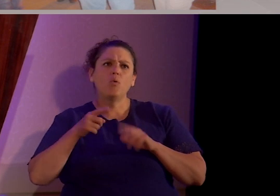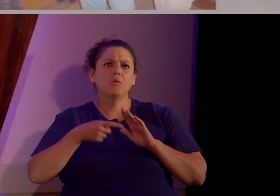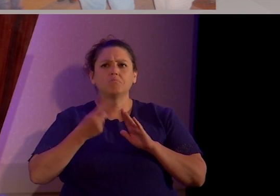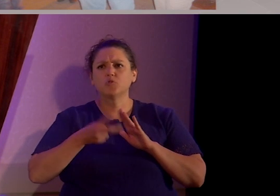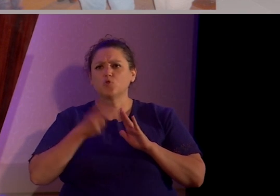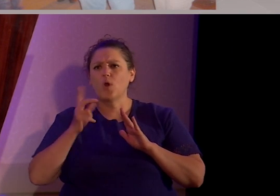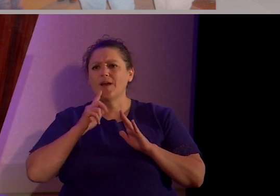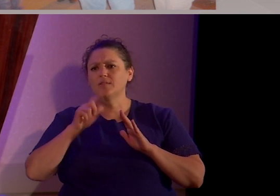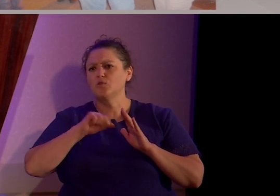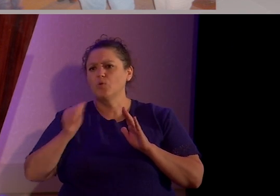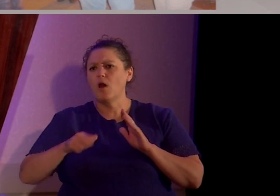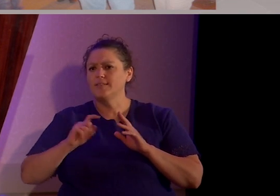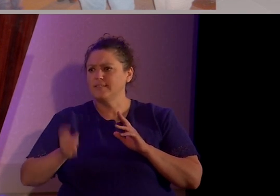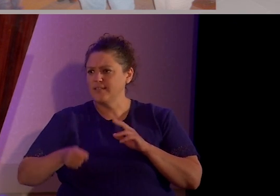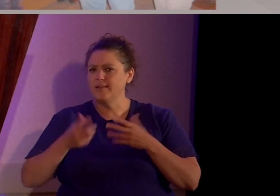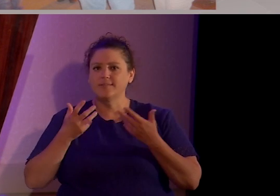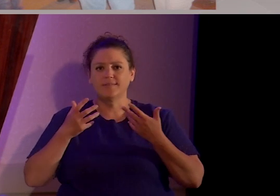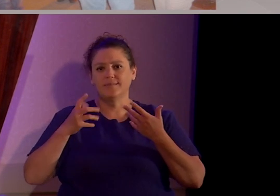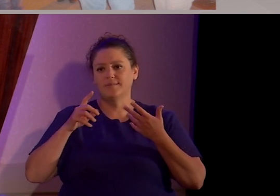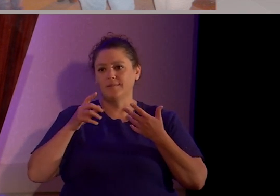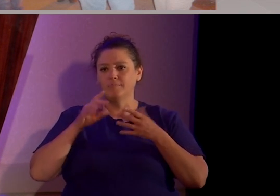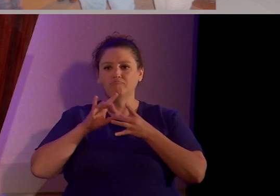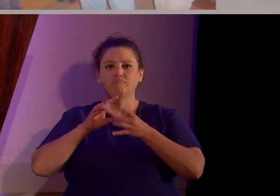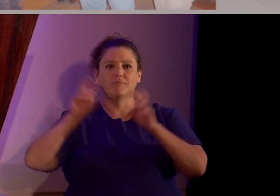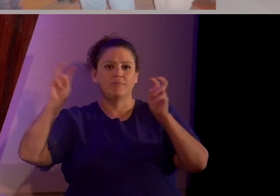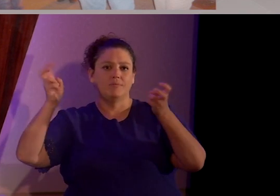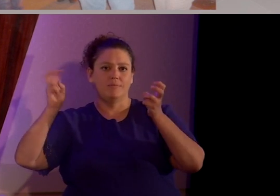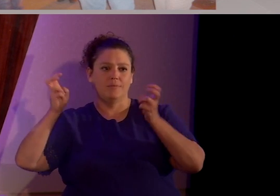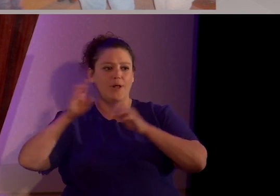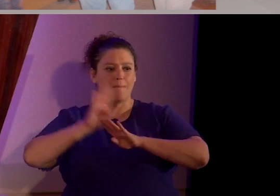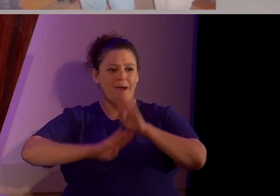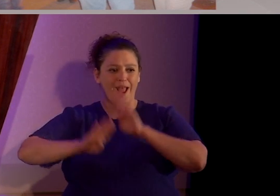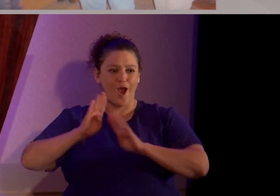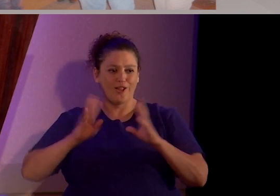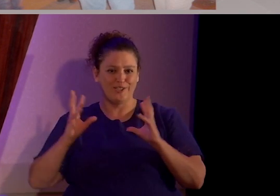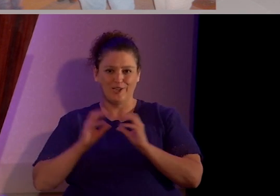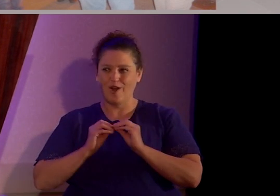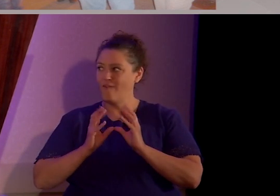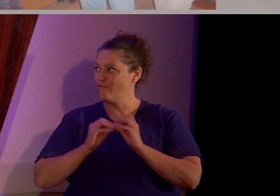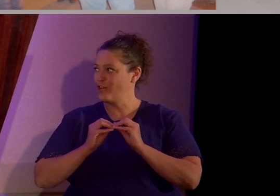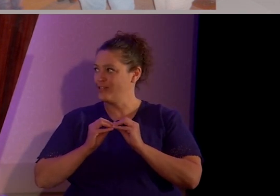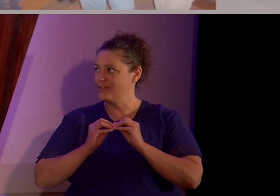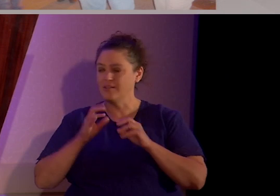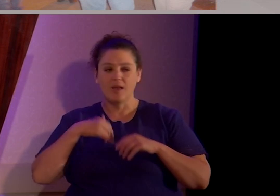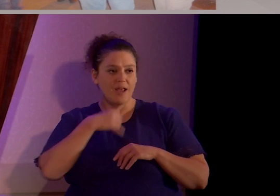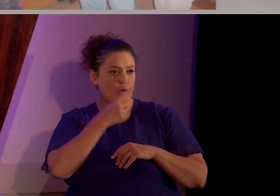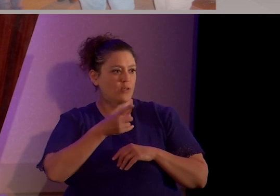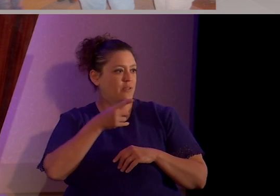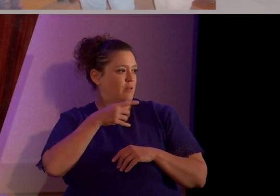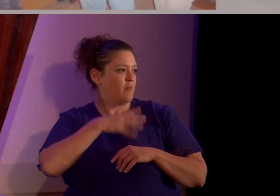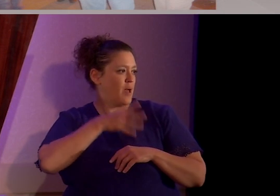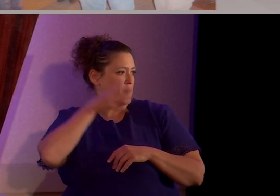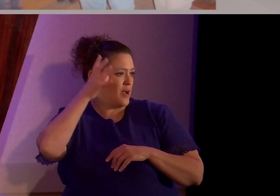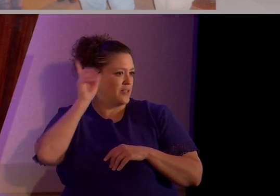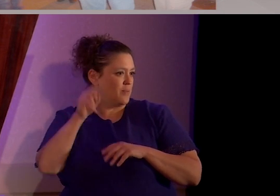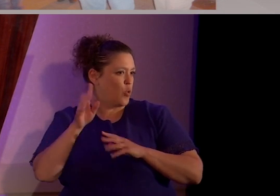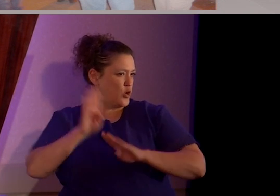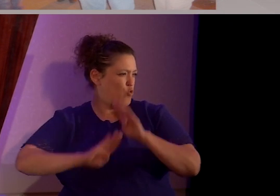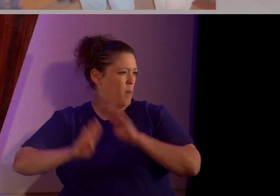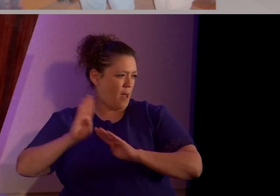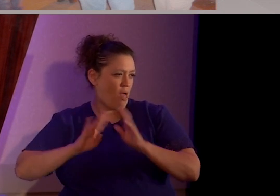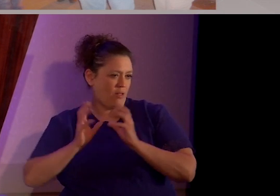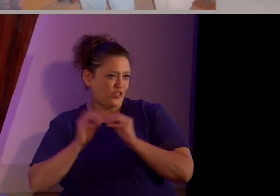the guise of biology conferences. And, you know, that's where I told my parents I was at. And